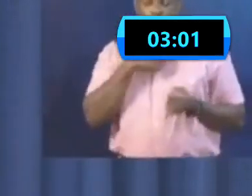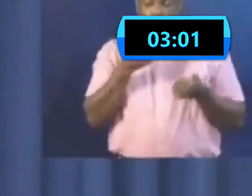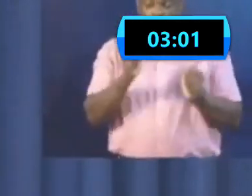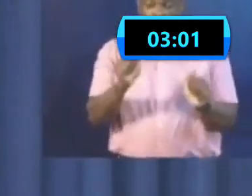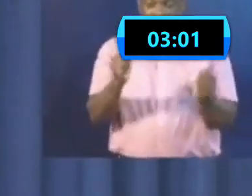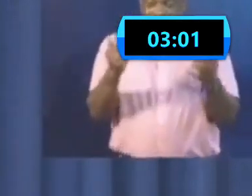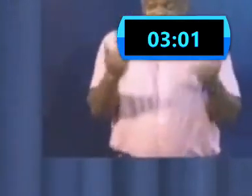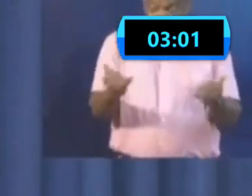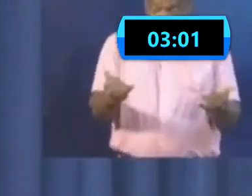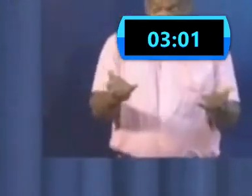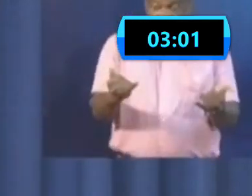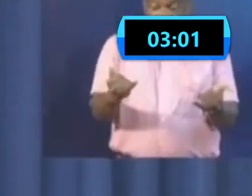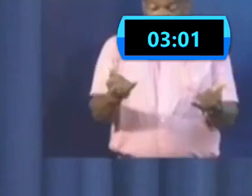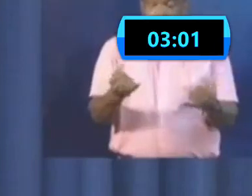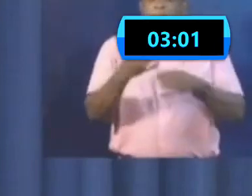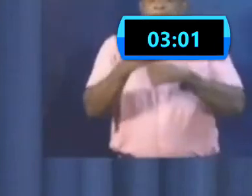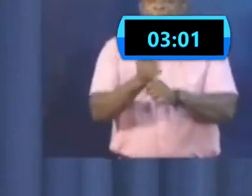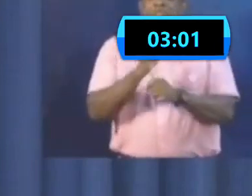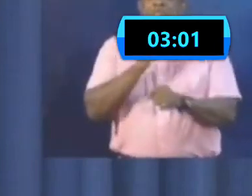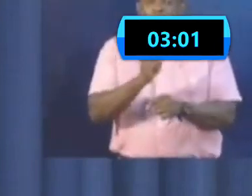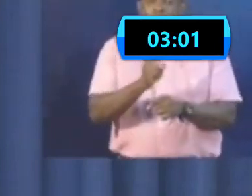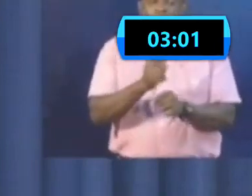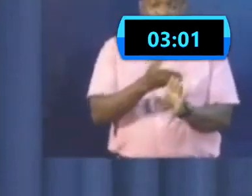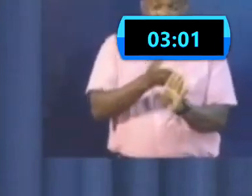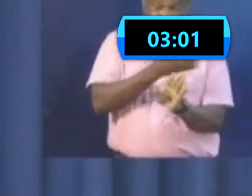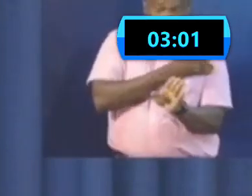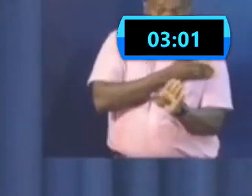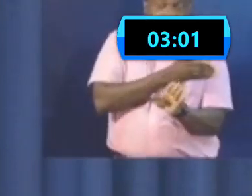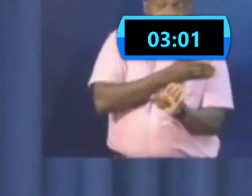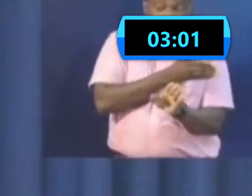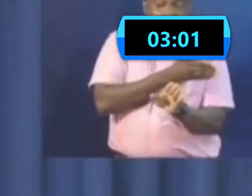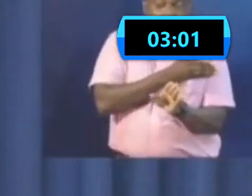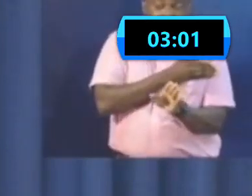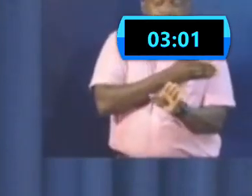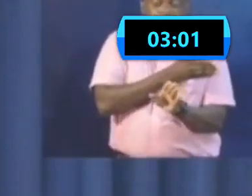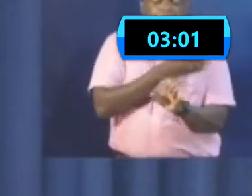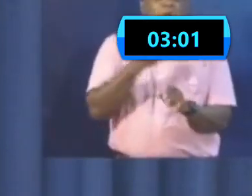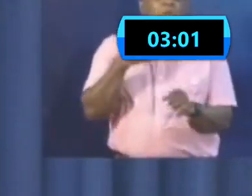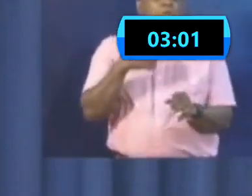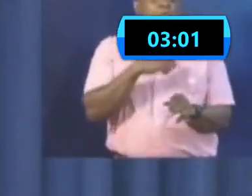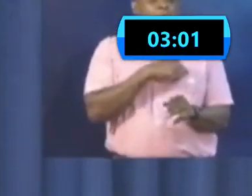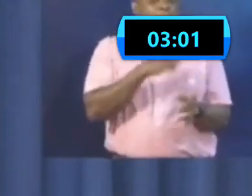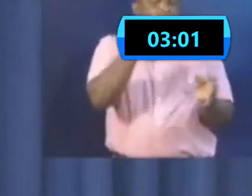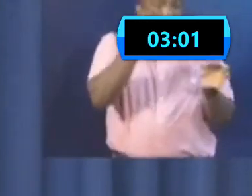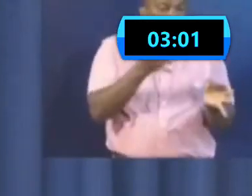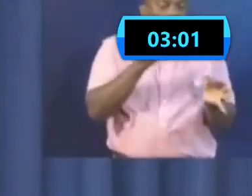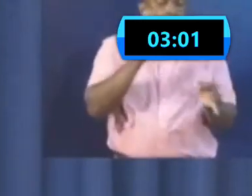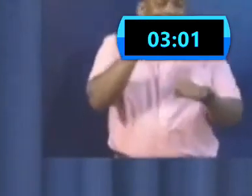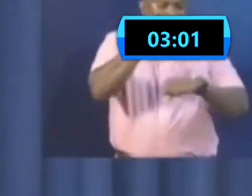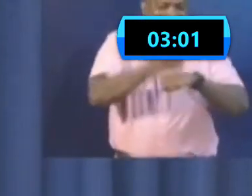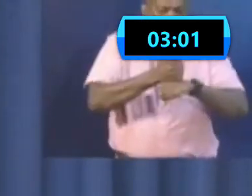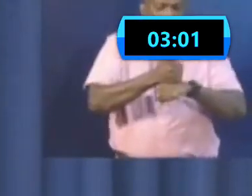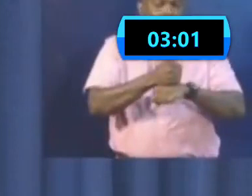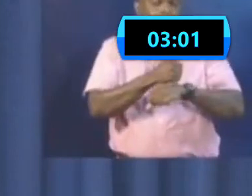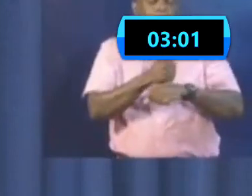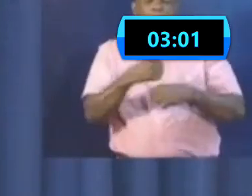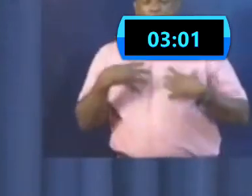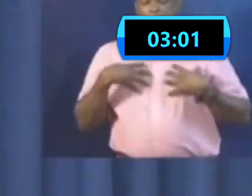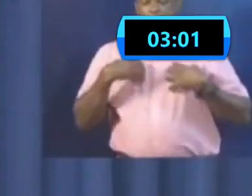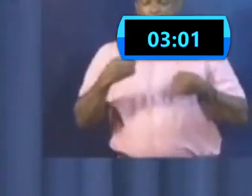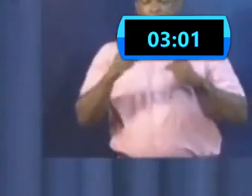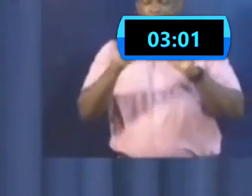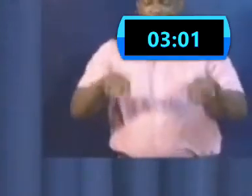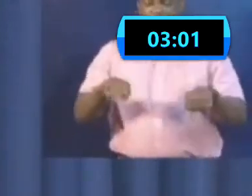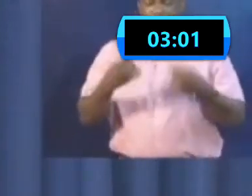position in responding to this virus, which was, we're going to have a parallel health system that will cater for